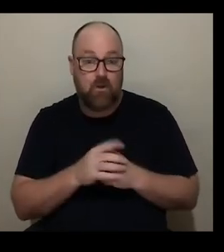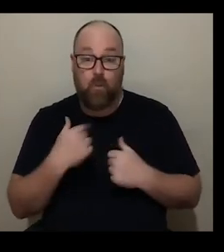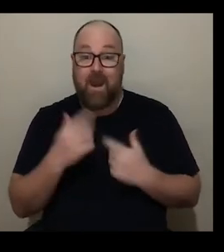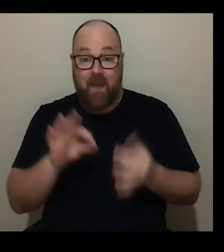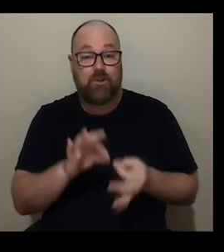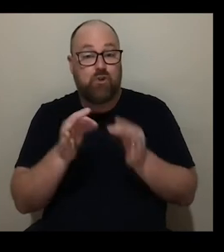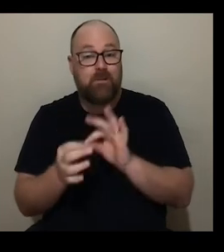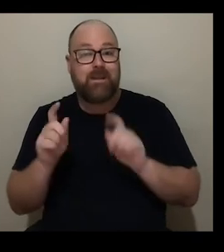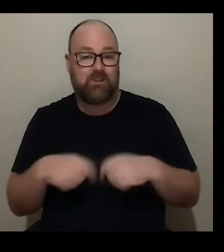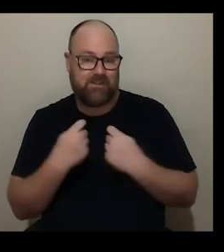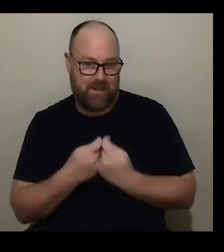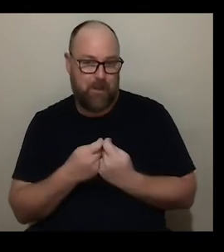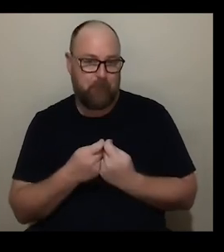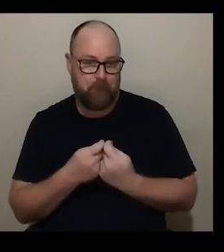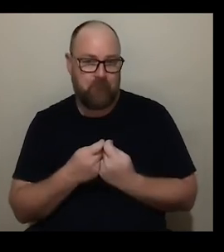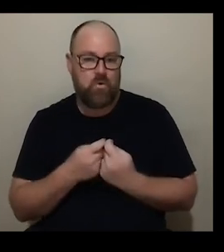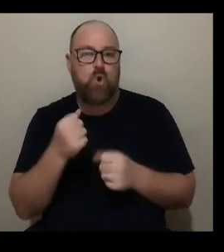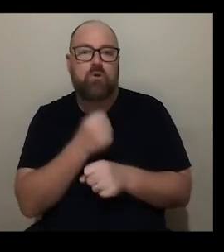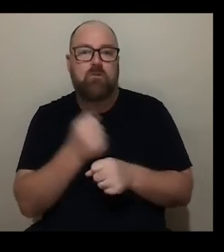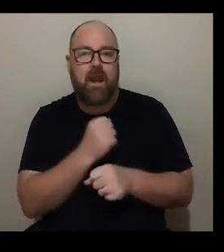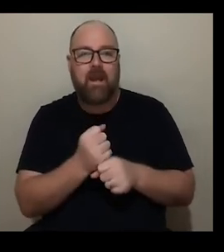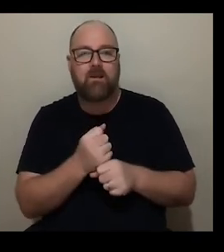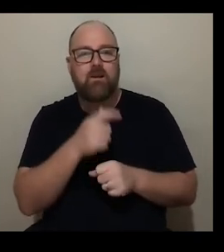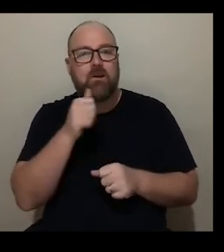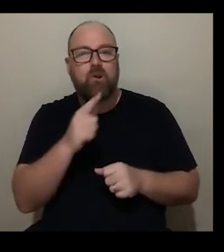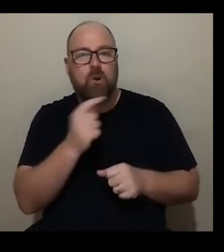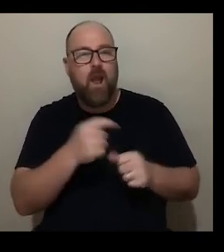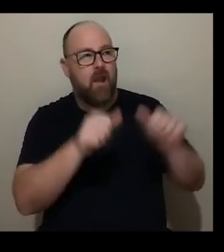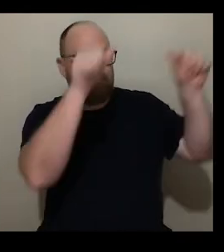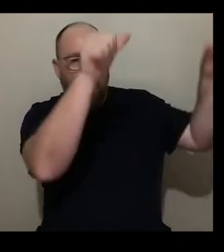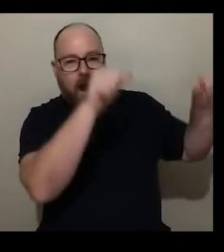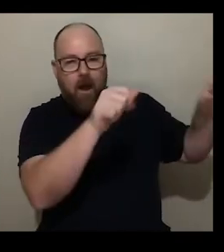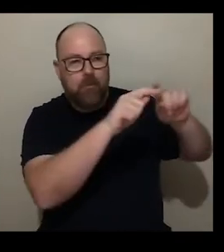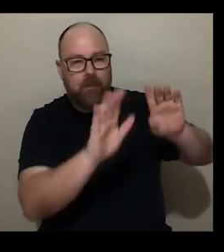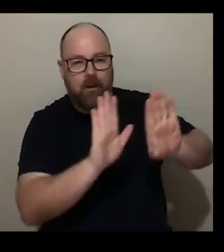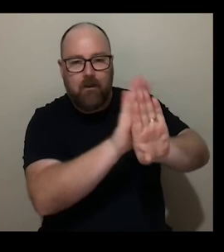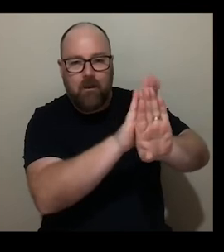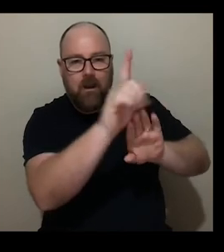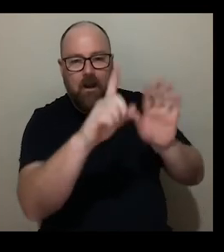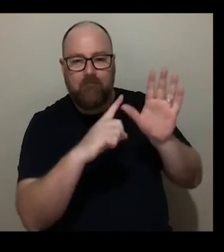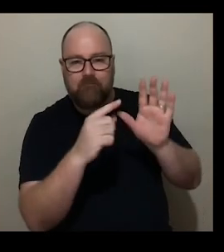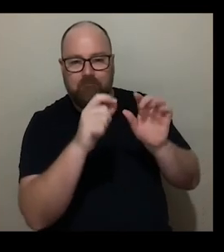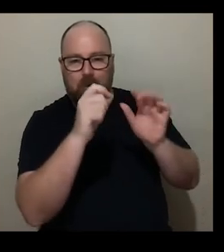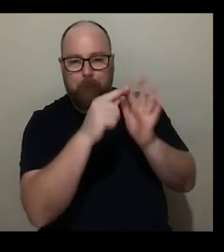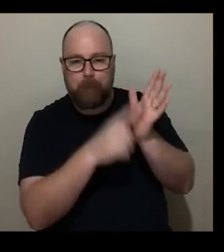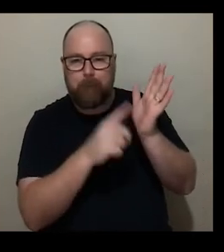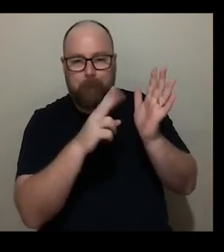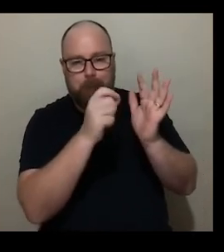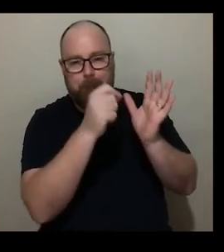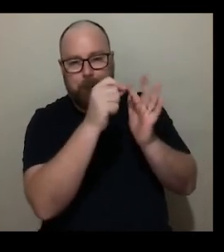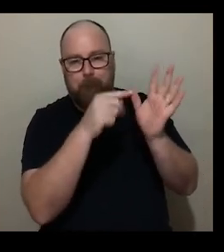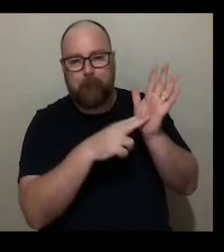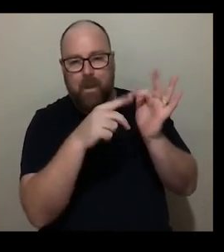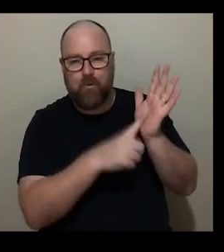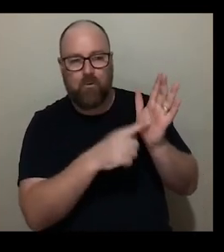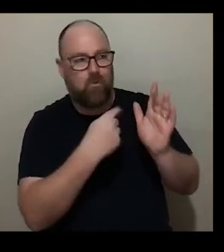who cure who curate and create the uh panels that go next to every um artwork which is on display and